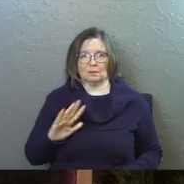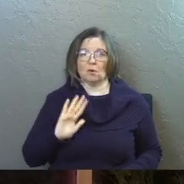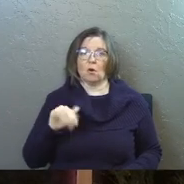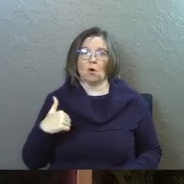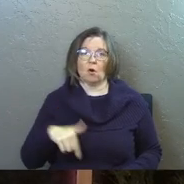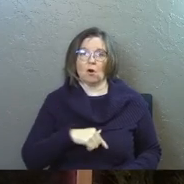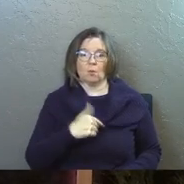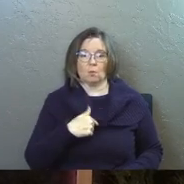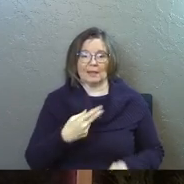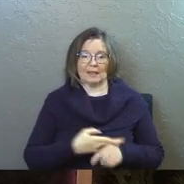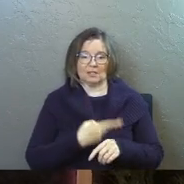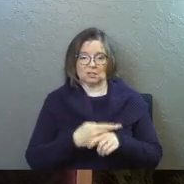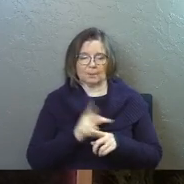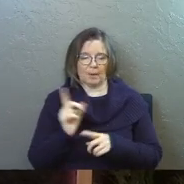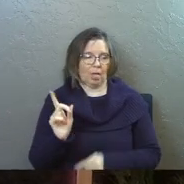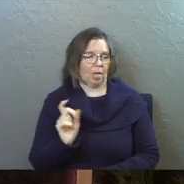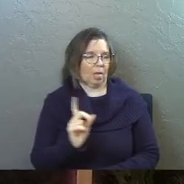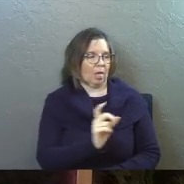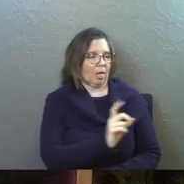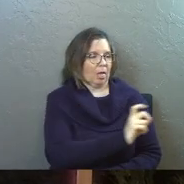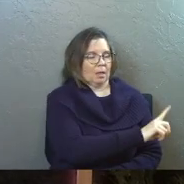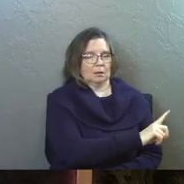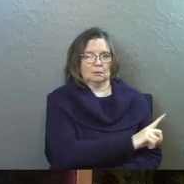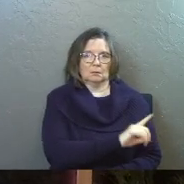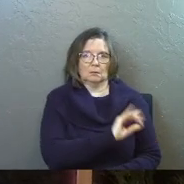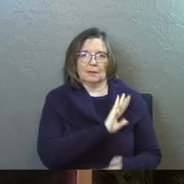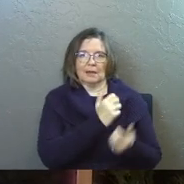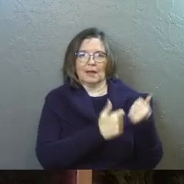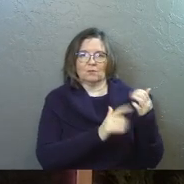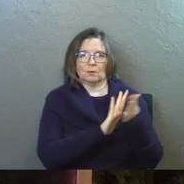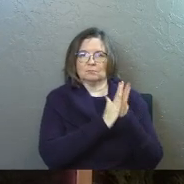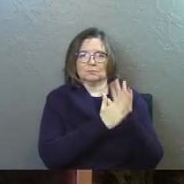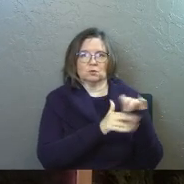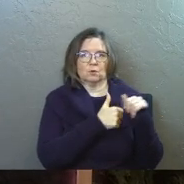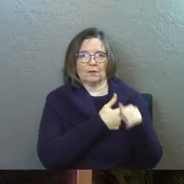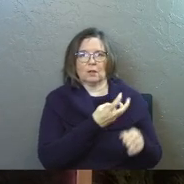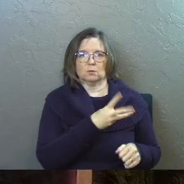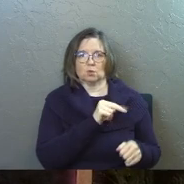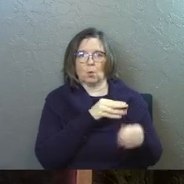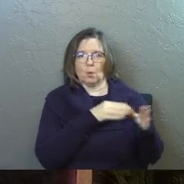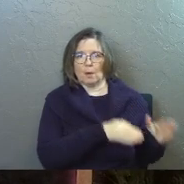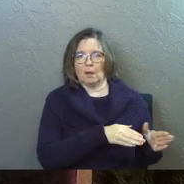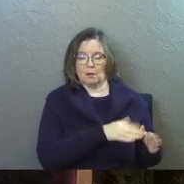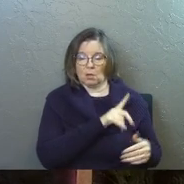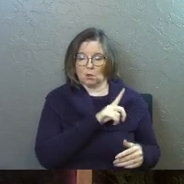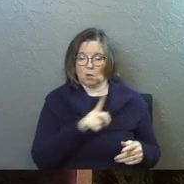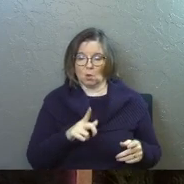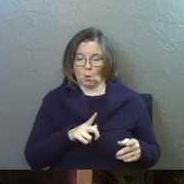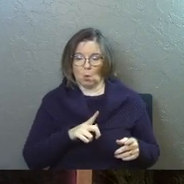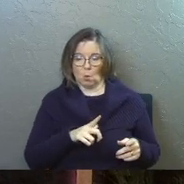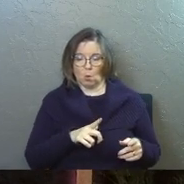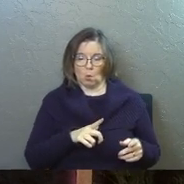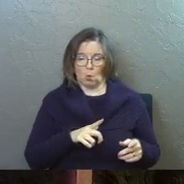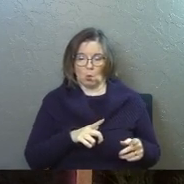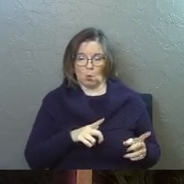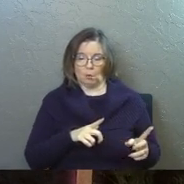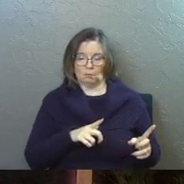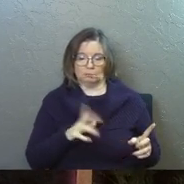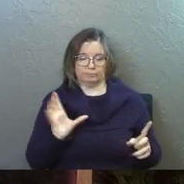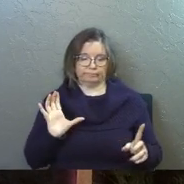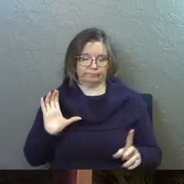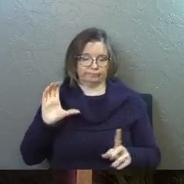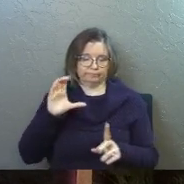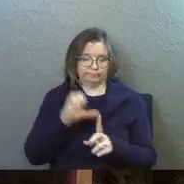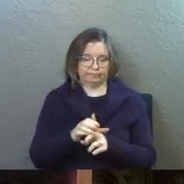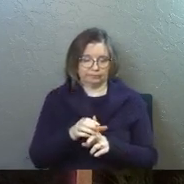sheep have gone astray. We have turned everyone to his own way. And the Lord has laid on him the iniquity of us all. There's just so much